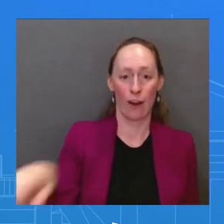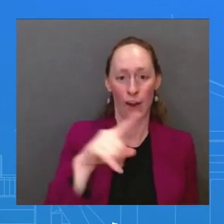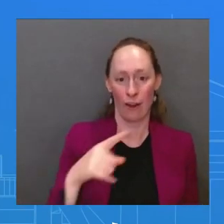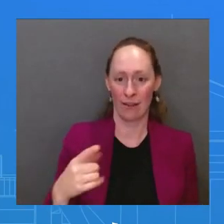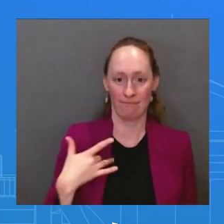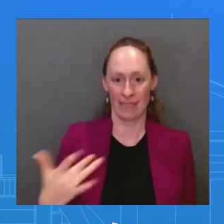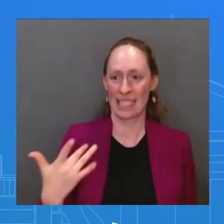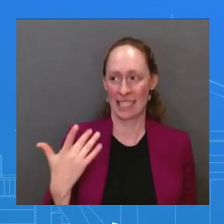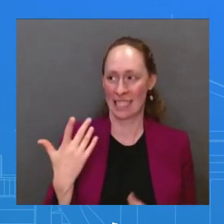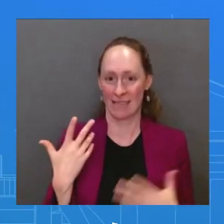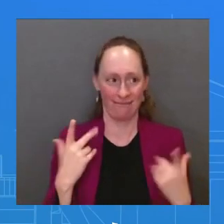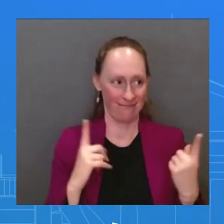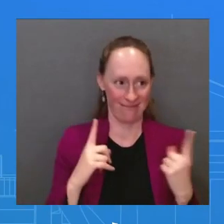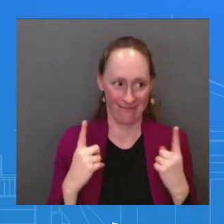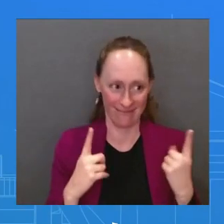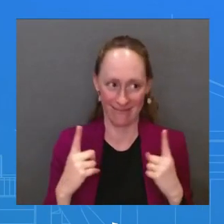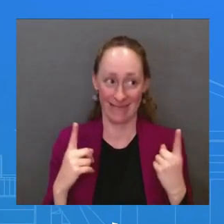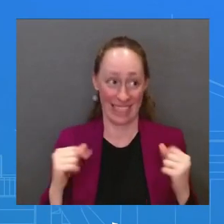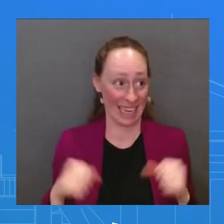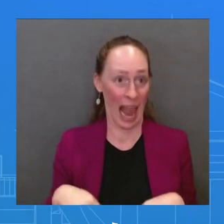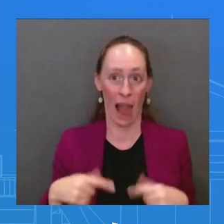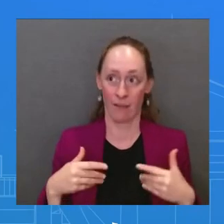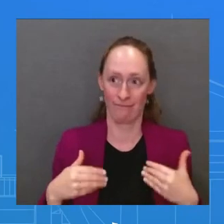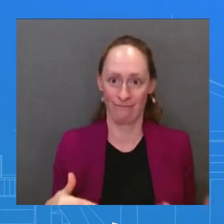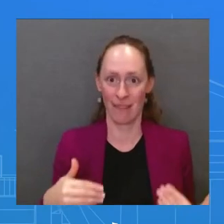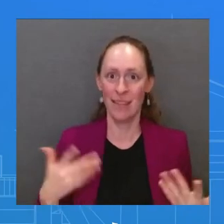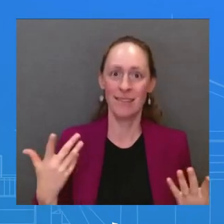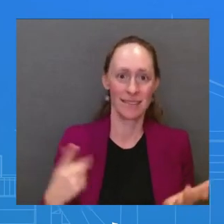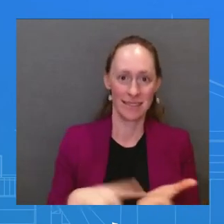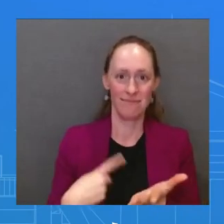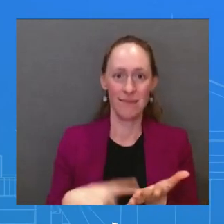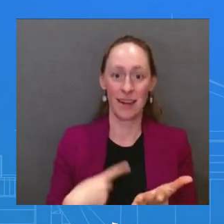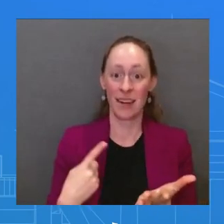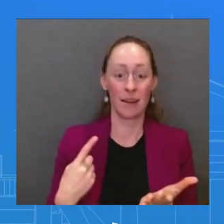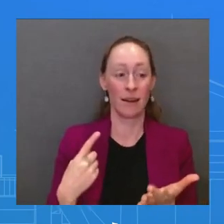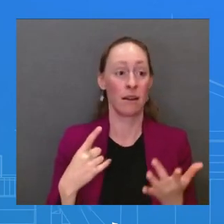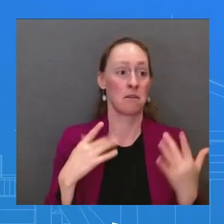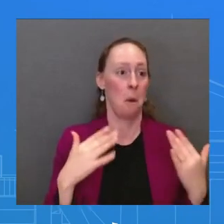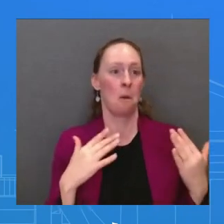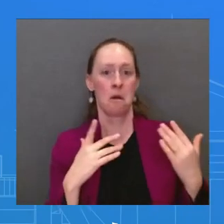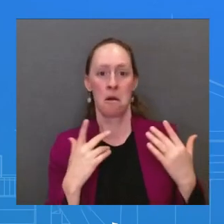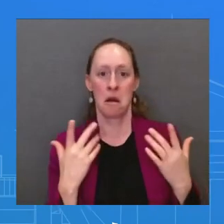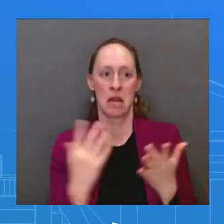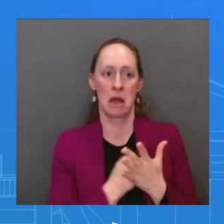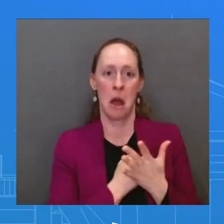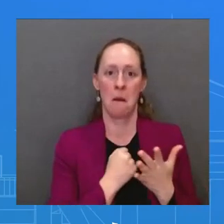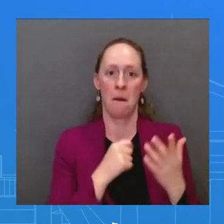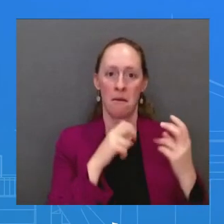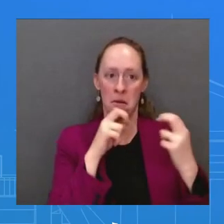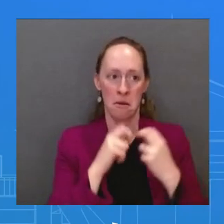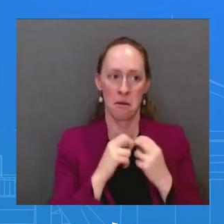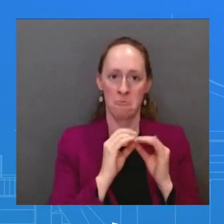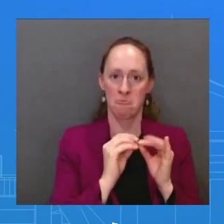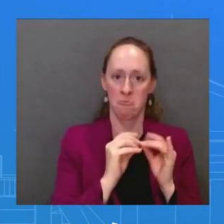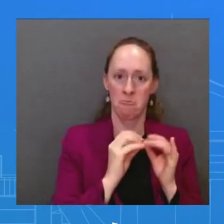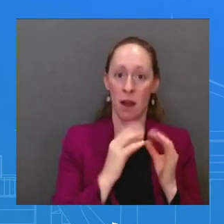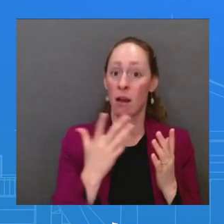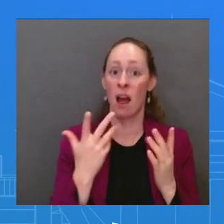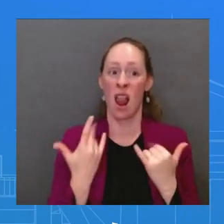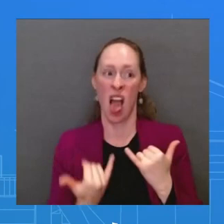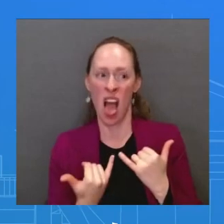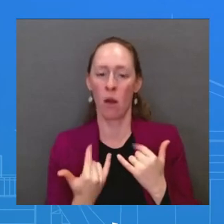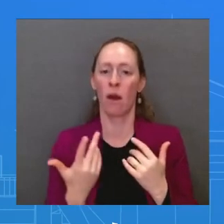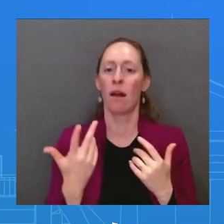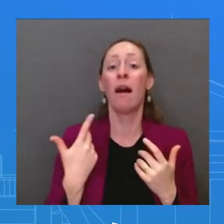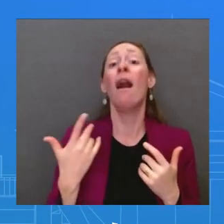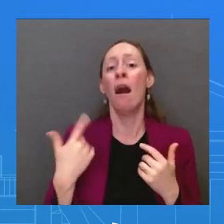the bilateral engagements, as you saw last year in Indonesia, will likely be announced at the last minute. And we will do